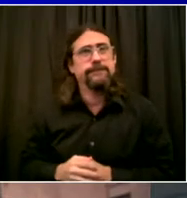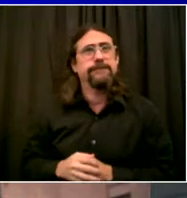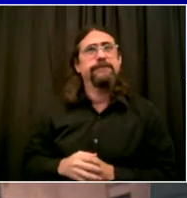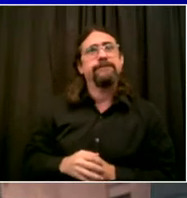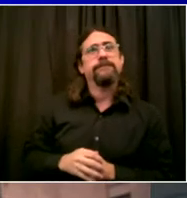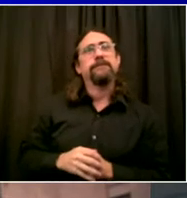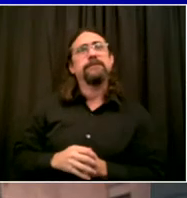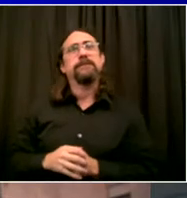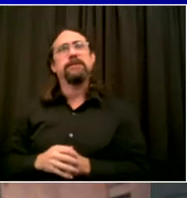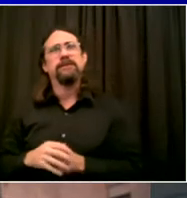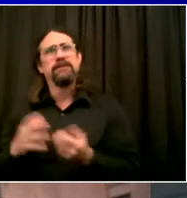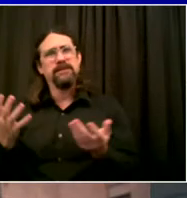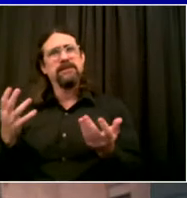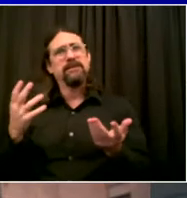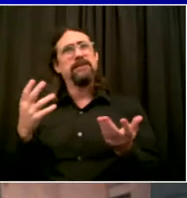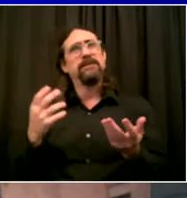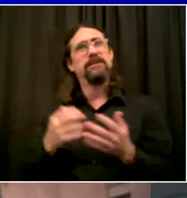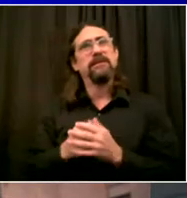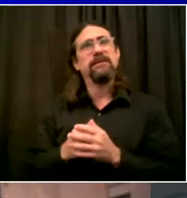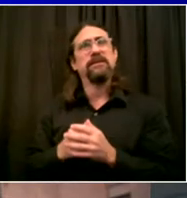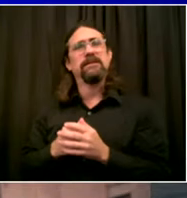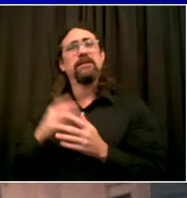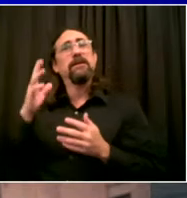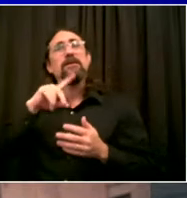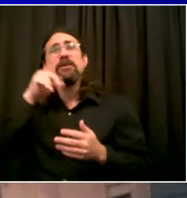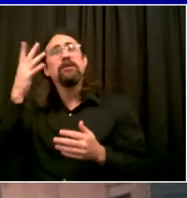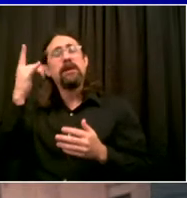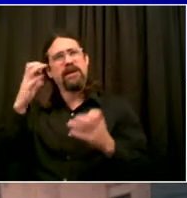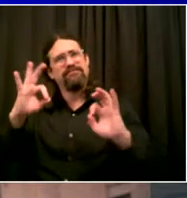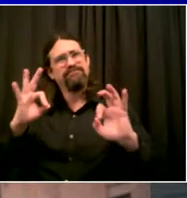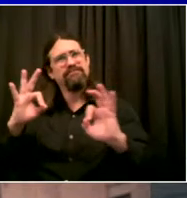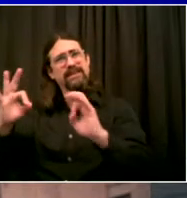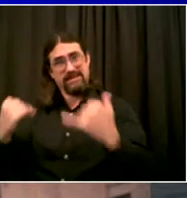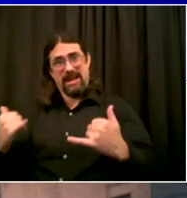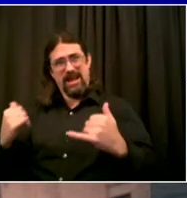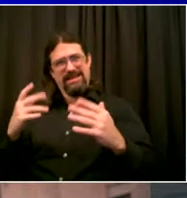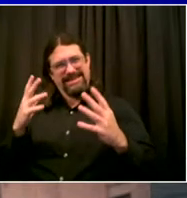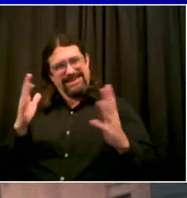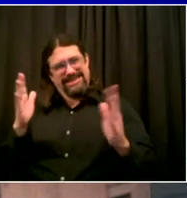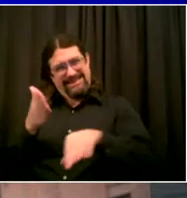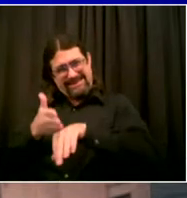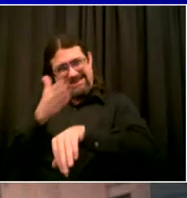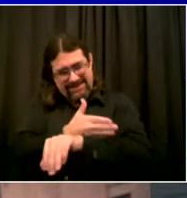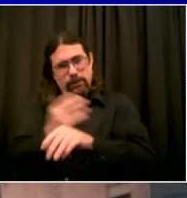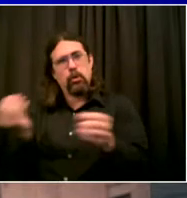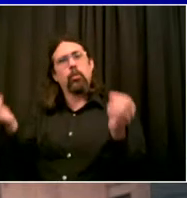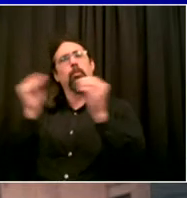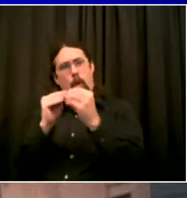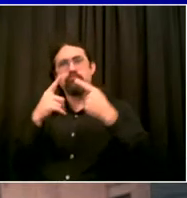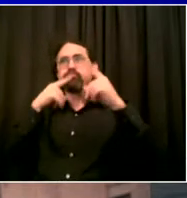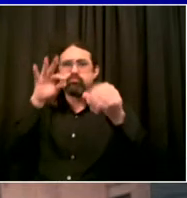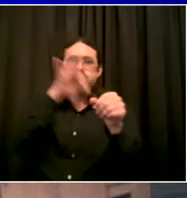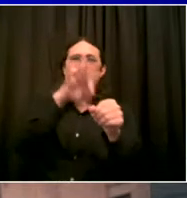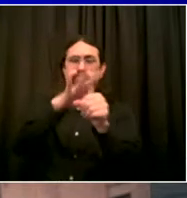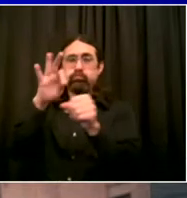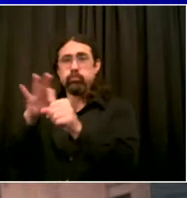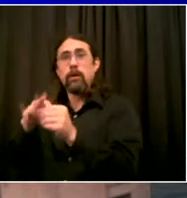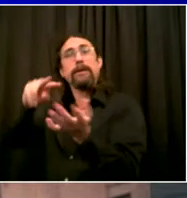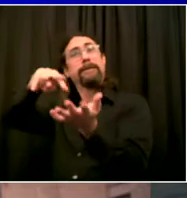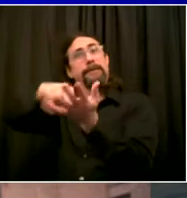of that pressure on election day. That's a good reason, a practical reason, and a good moral reason to get early voting right.